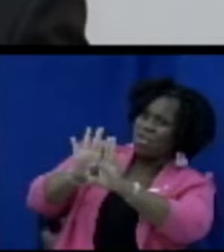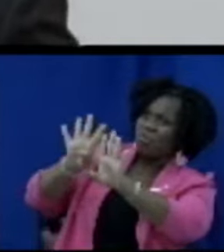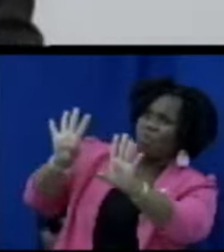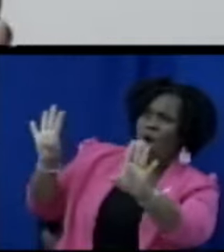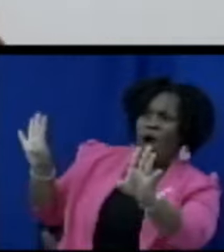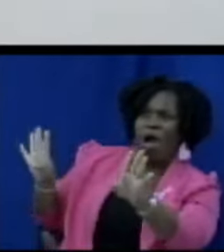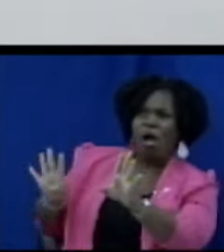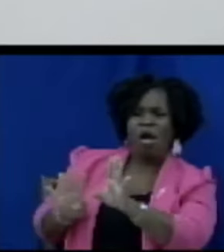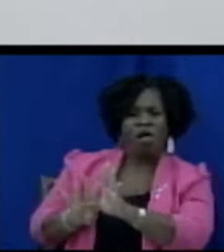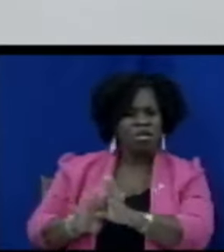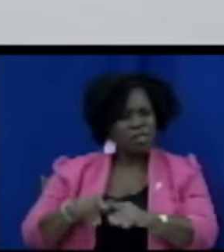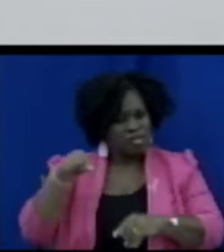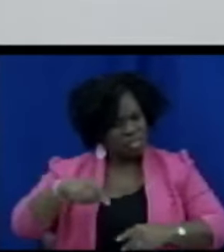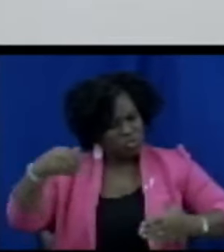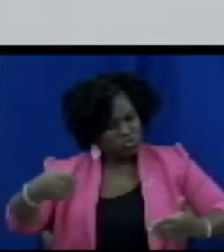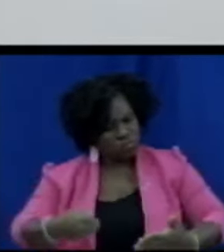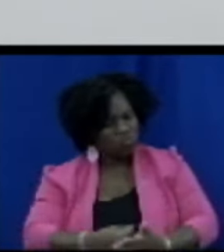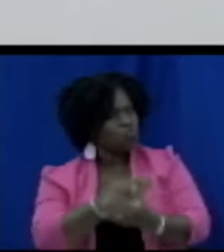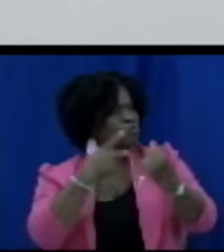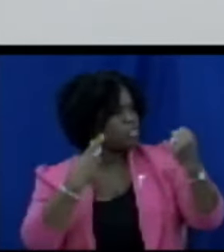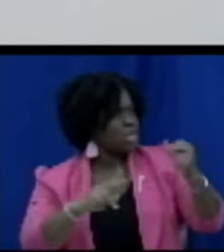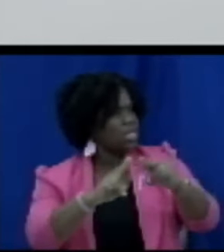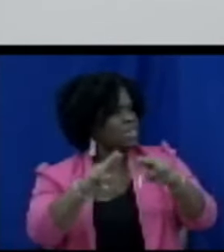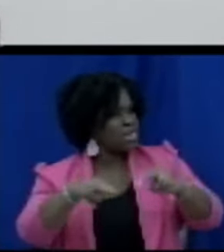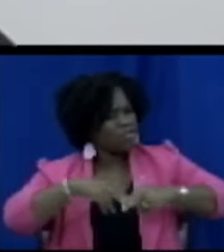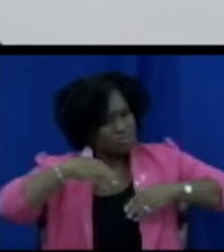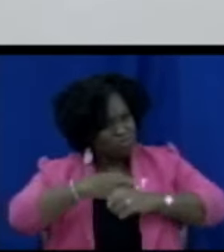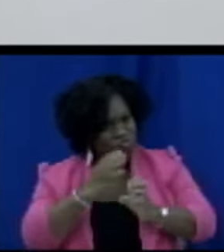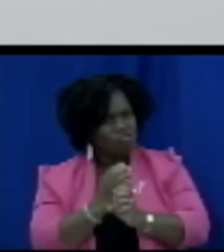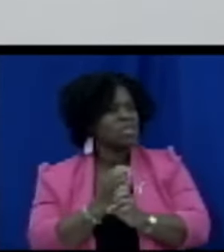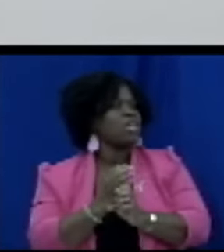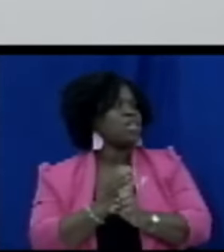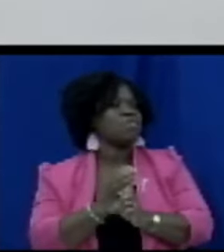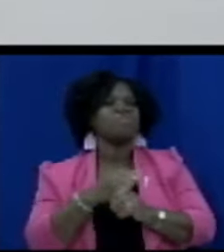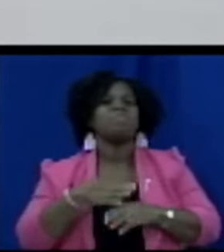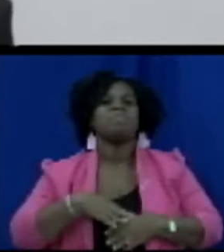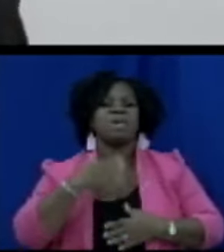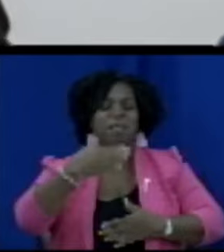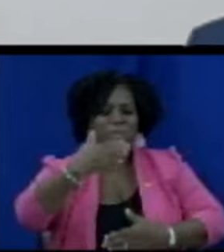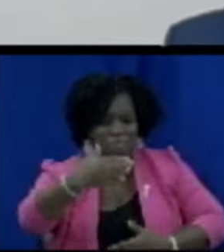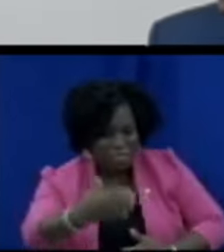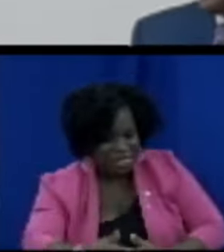this is a new St. Kitts and Nivis that we are creating may please you thank